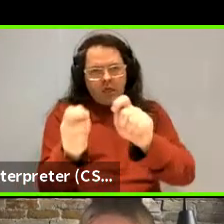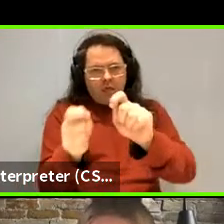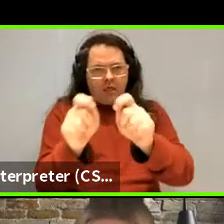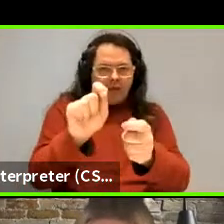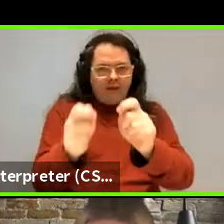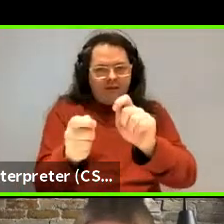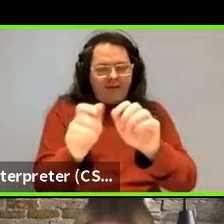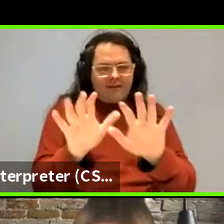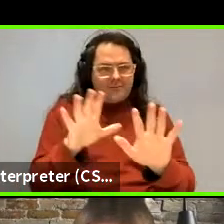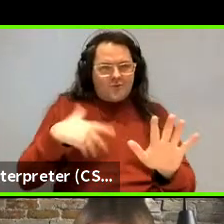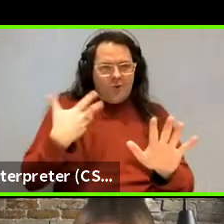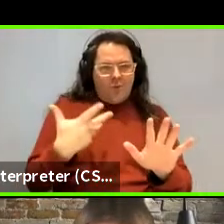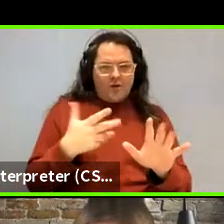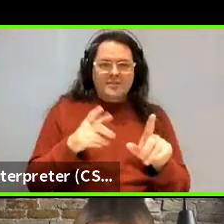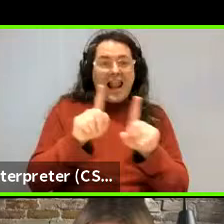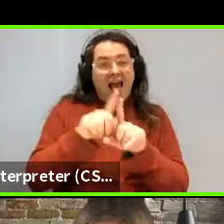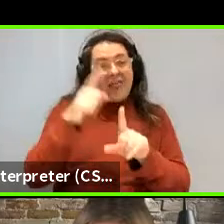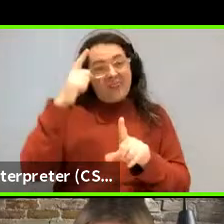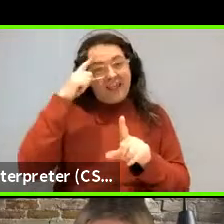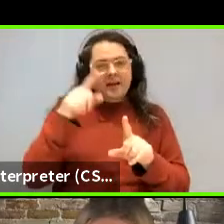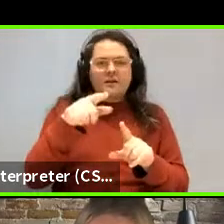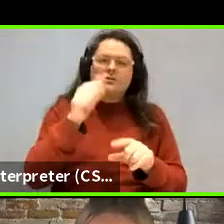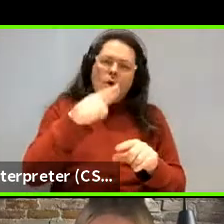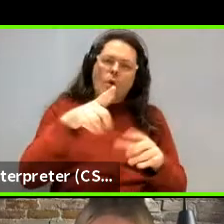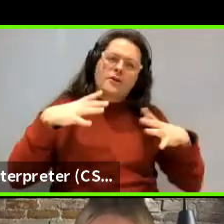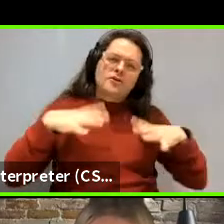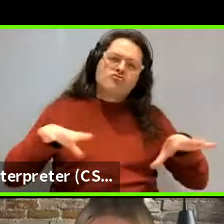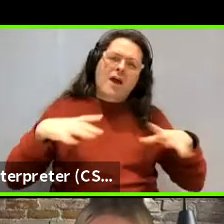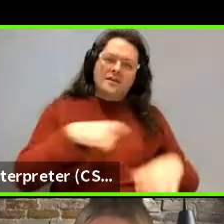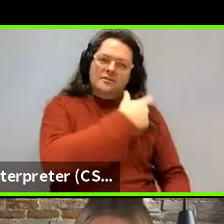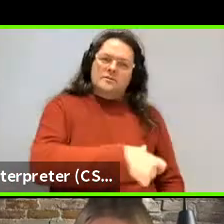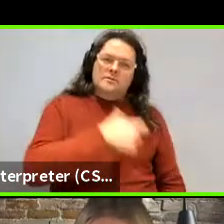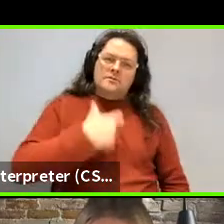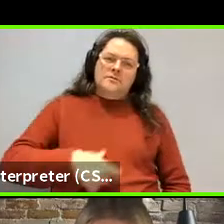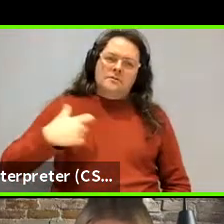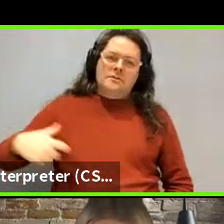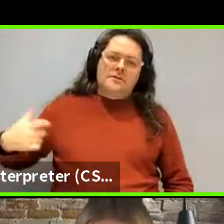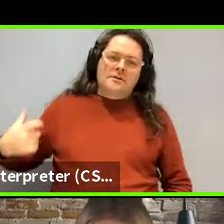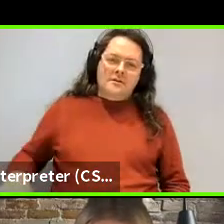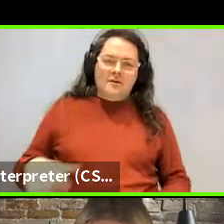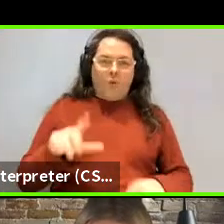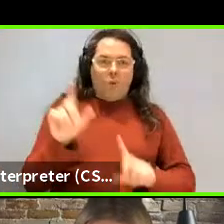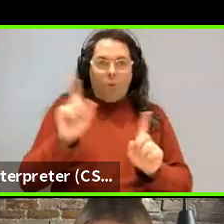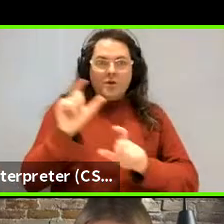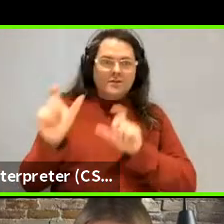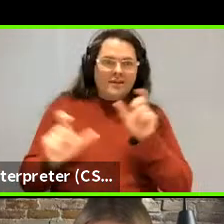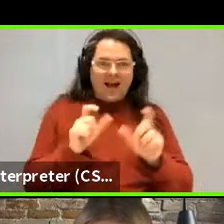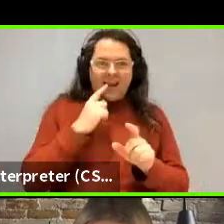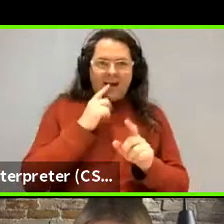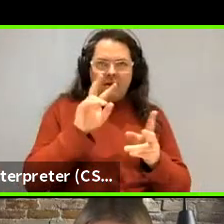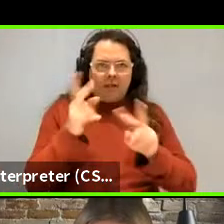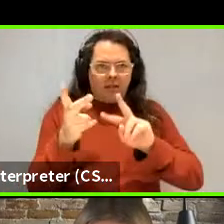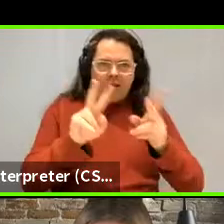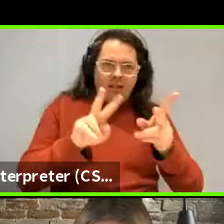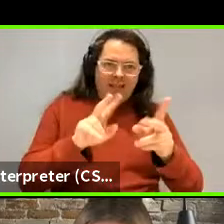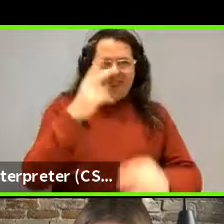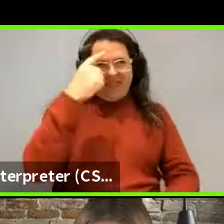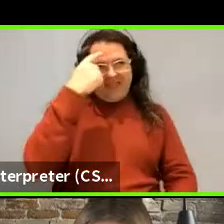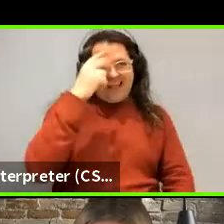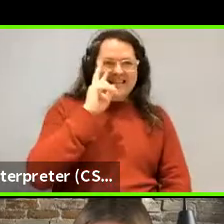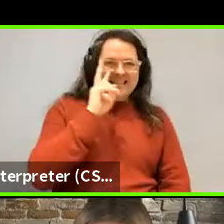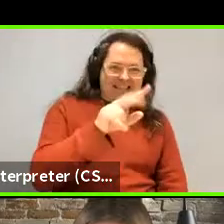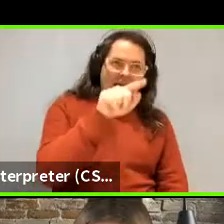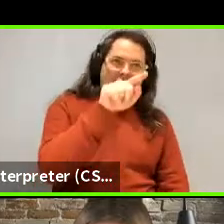right? So you, you just think of the dress. If you, from a few years ago, there's different perceptions of what you, what colors you think you see